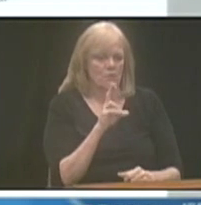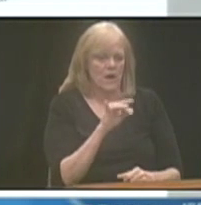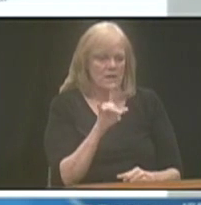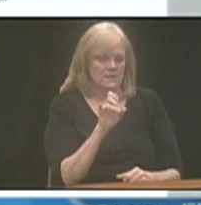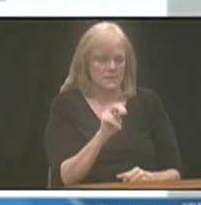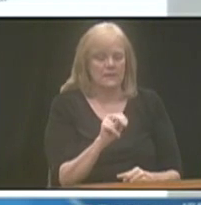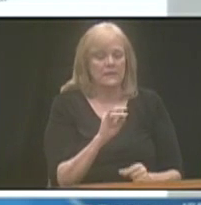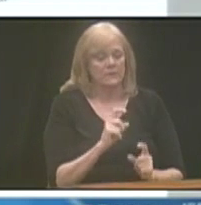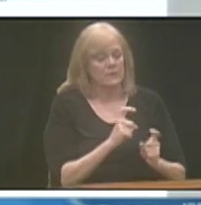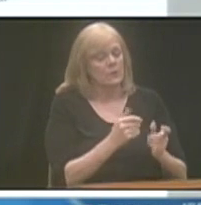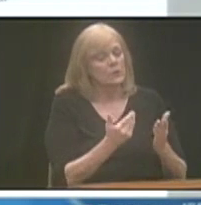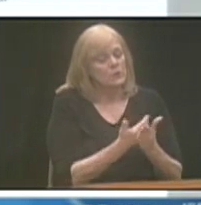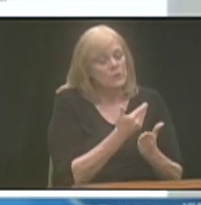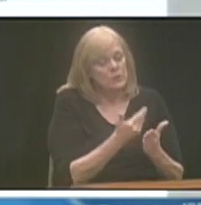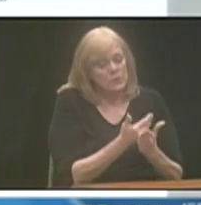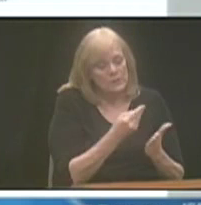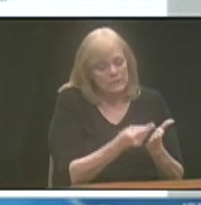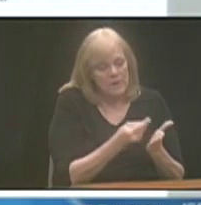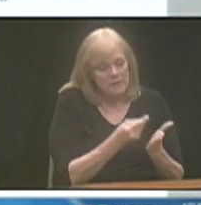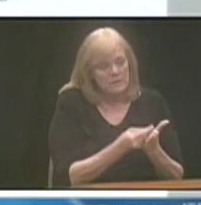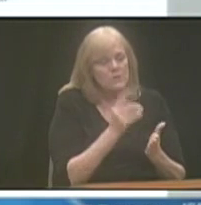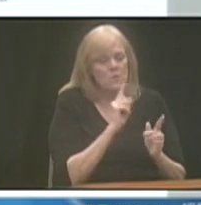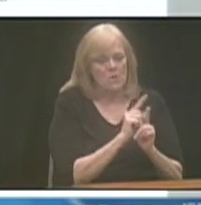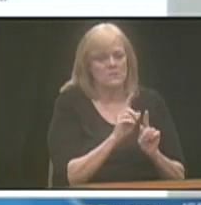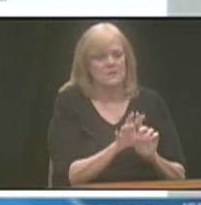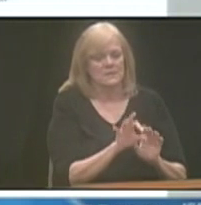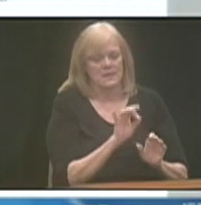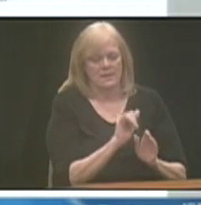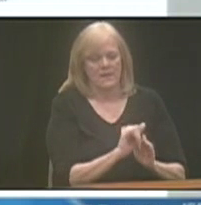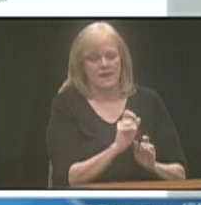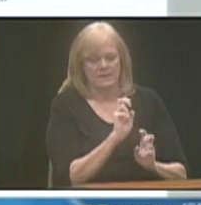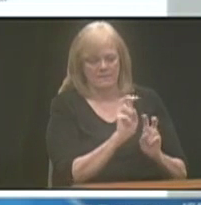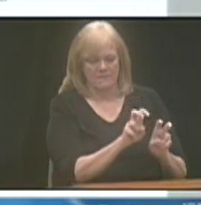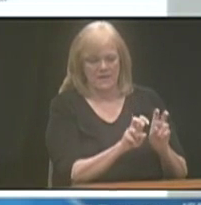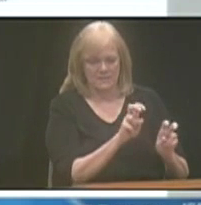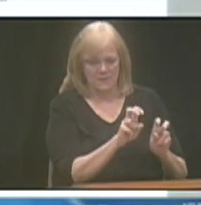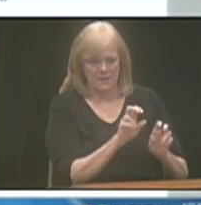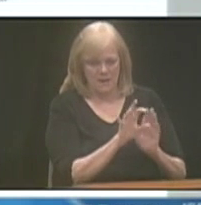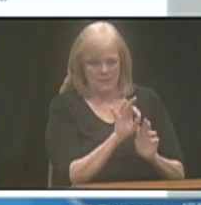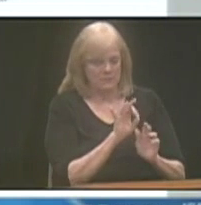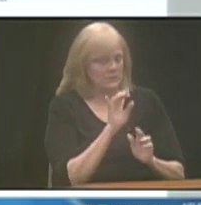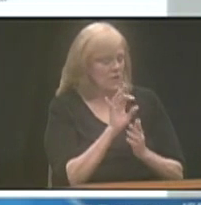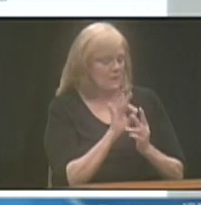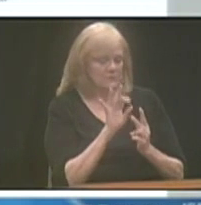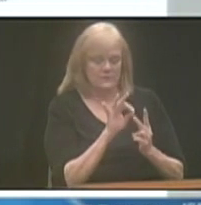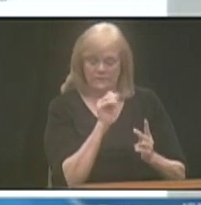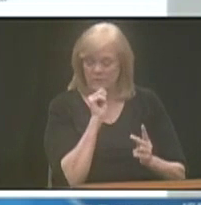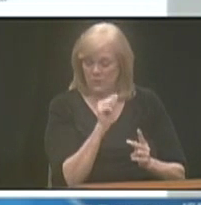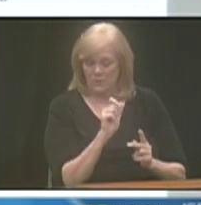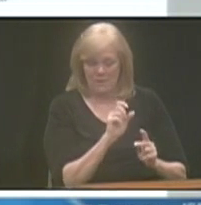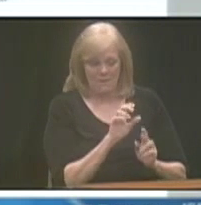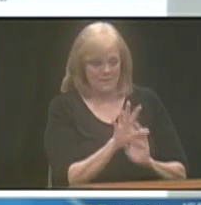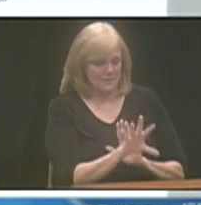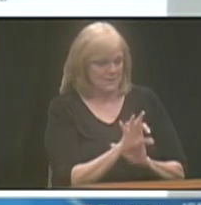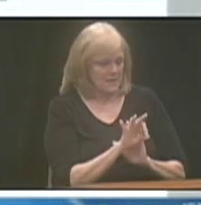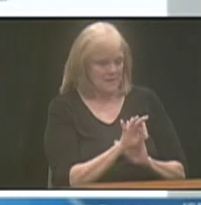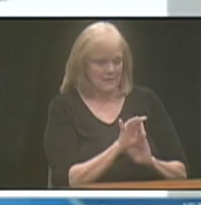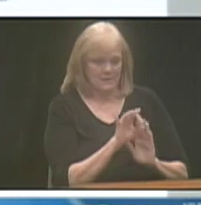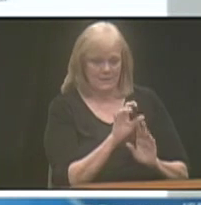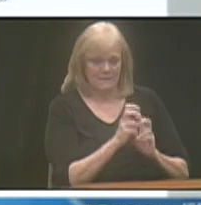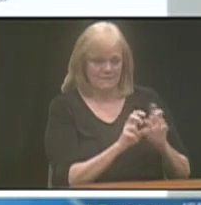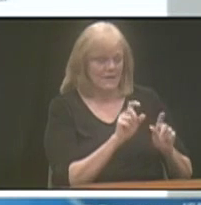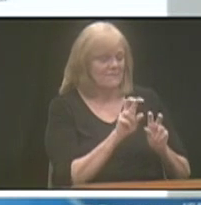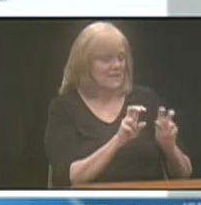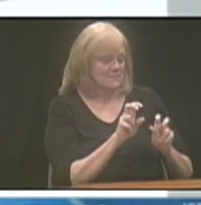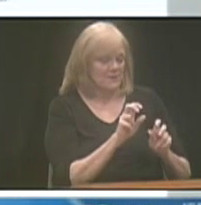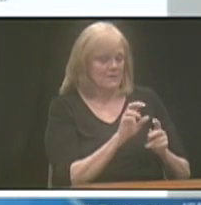Any time you contribute new funds to the account, you will also select that investment option. If you do not select an investment option with that contribution,